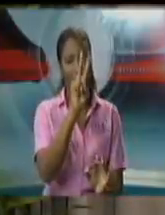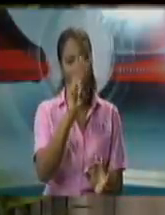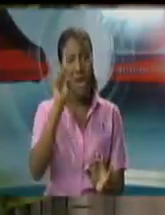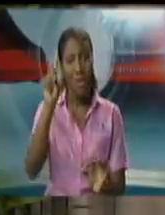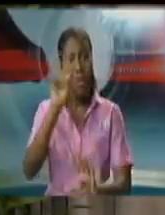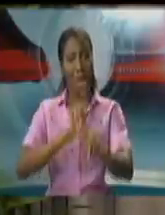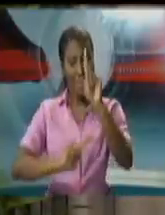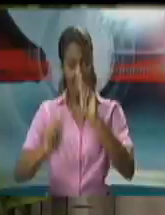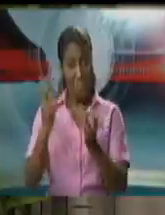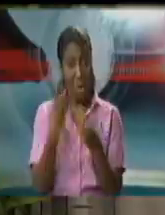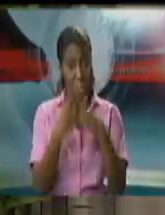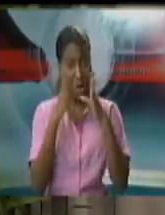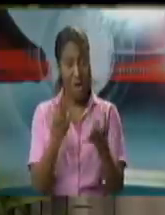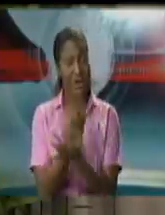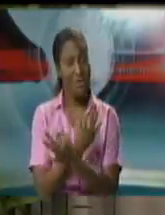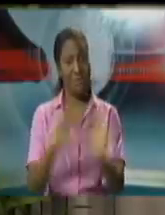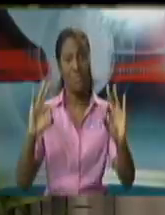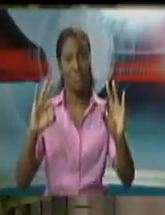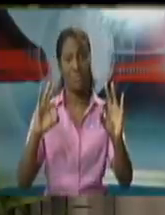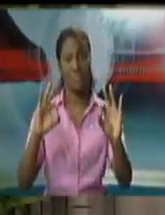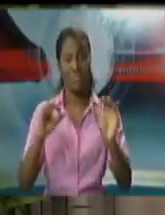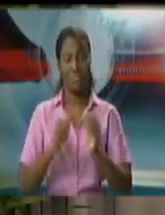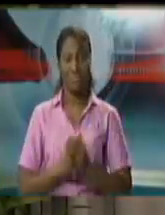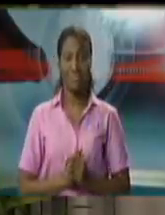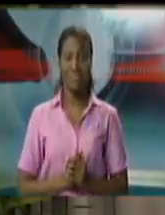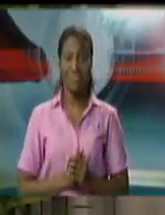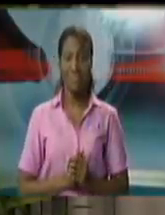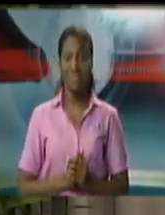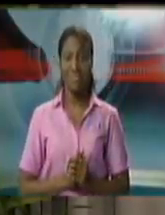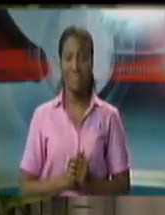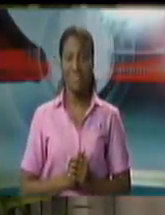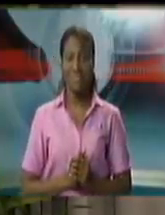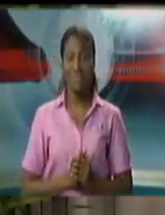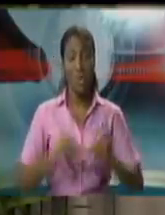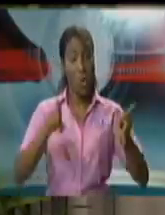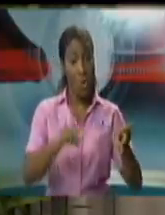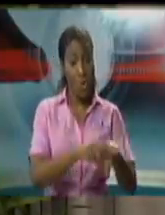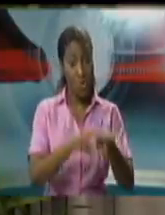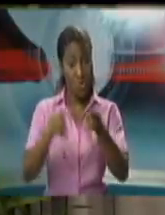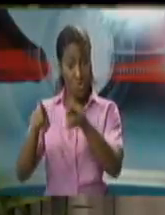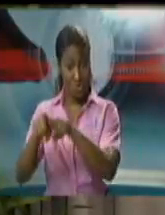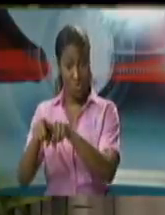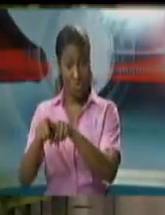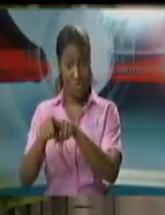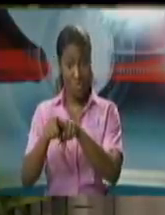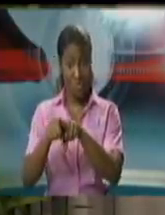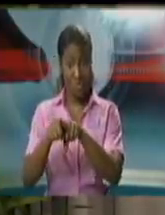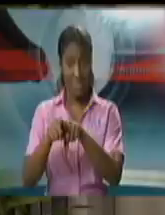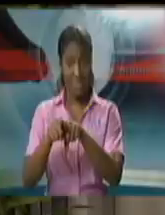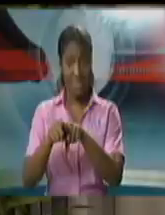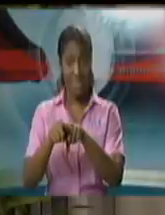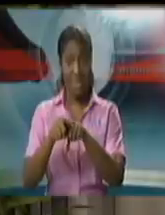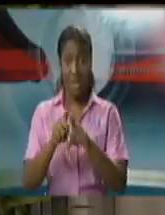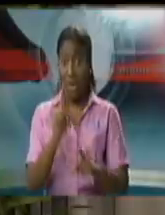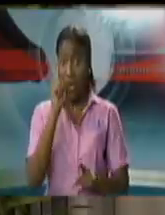under the prison's rules and prisons act. We also have something which is quite historic and I wish to underscore